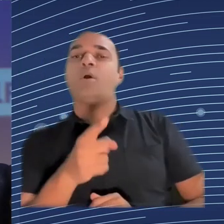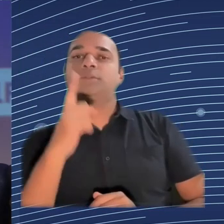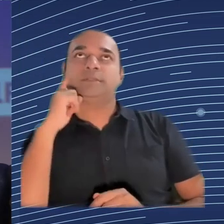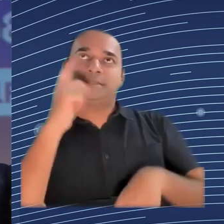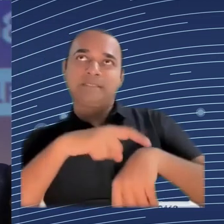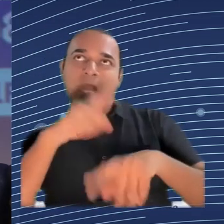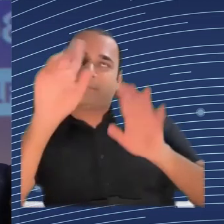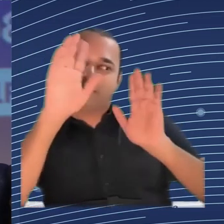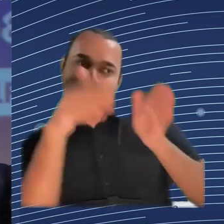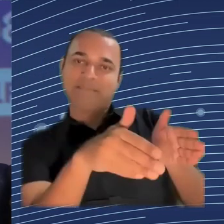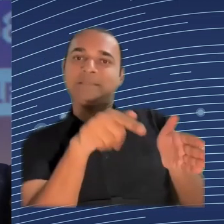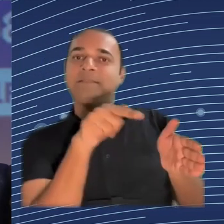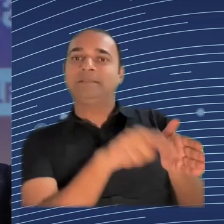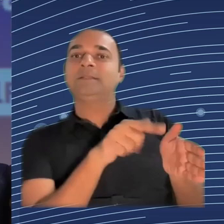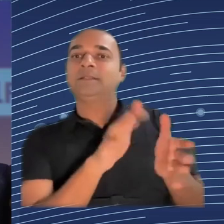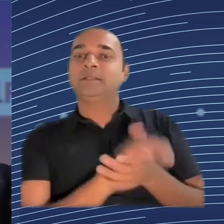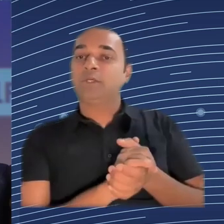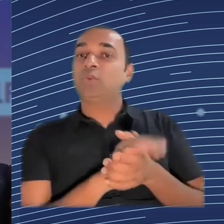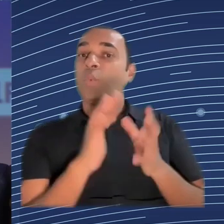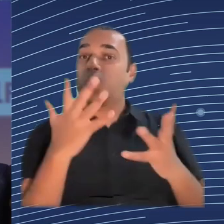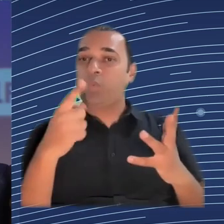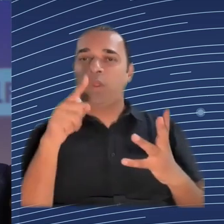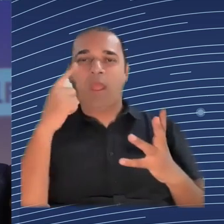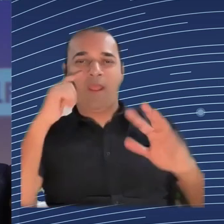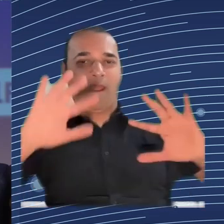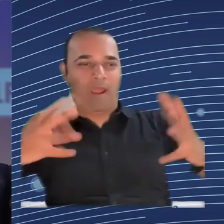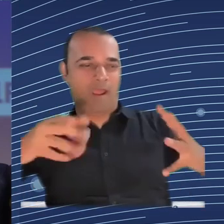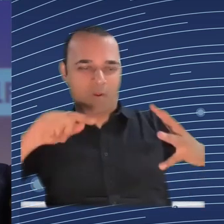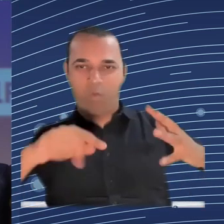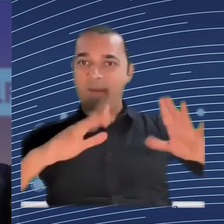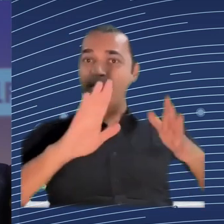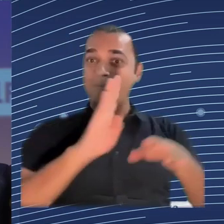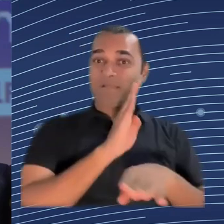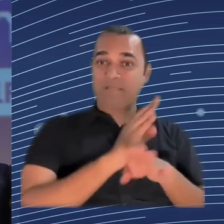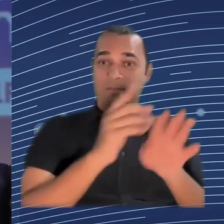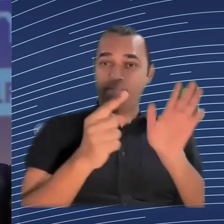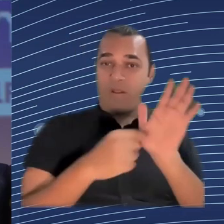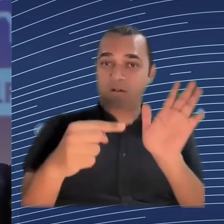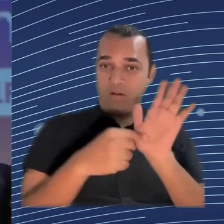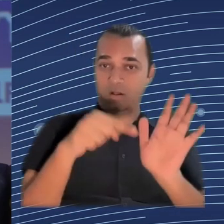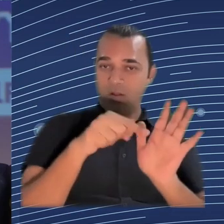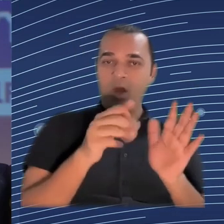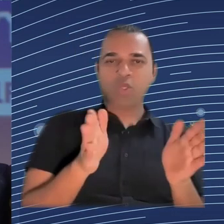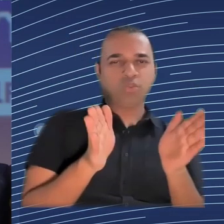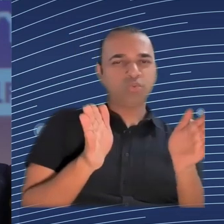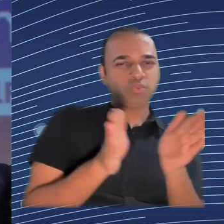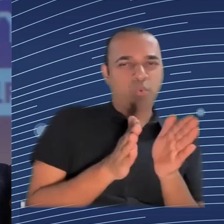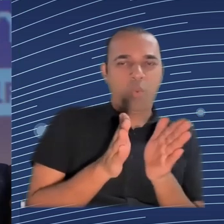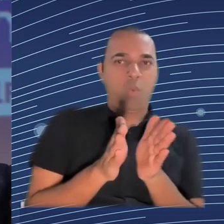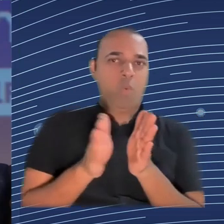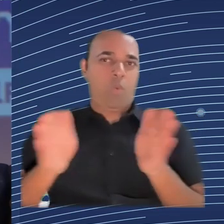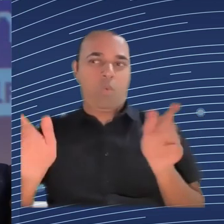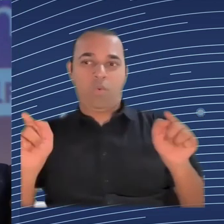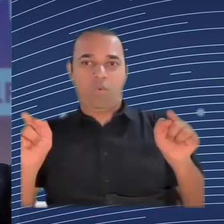Also on this question of short term versus long term, a lot of people think that they